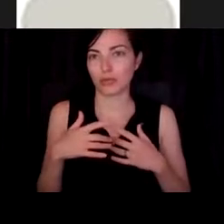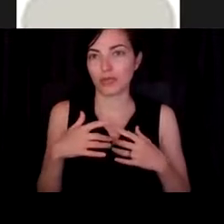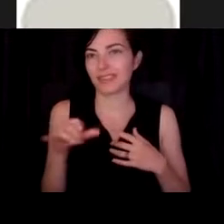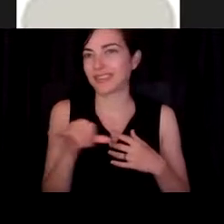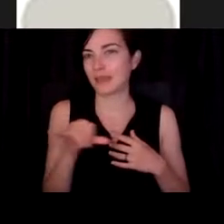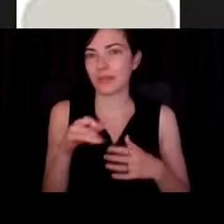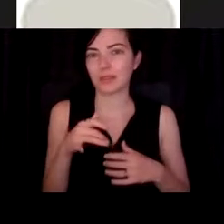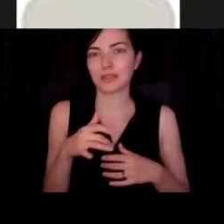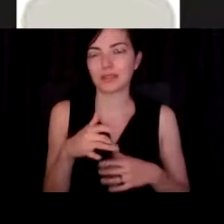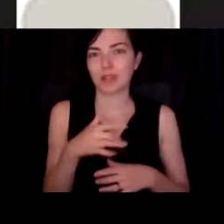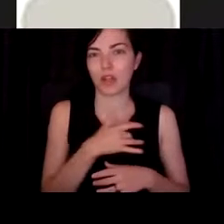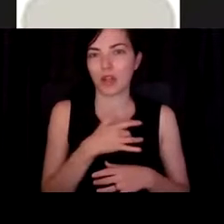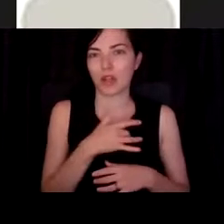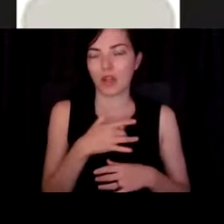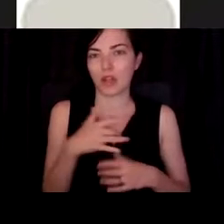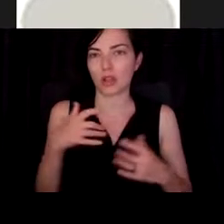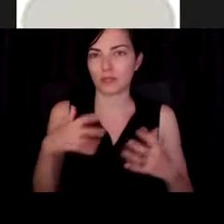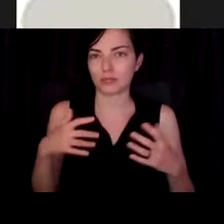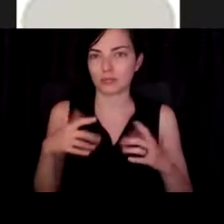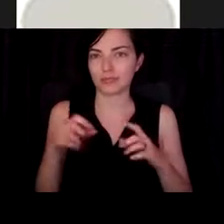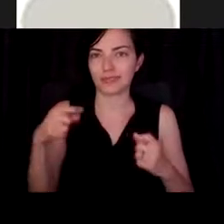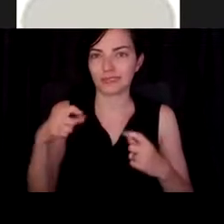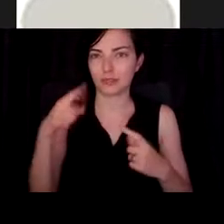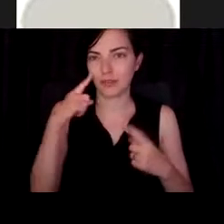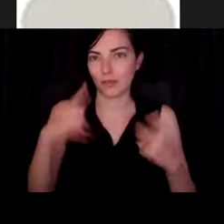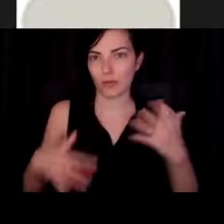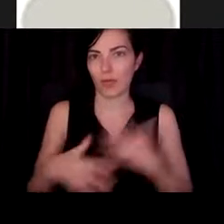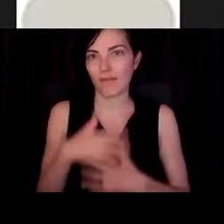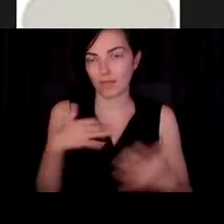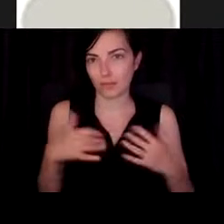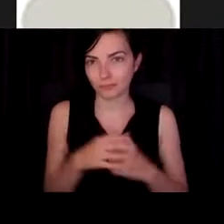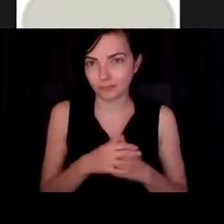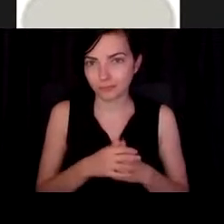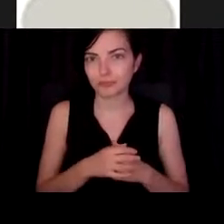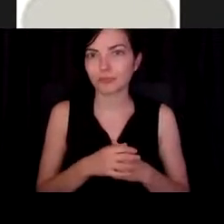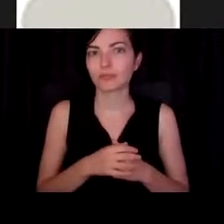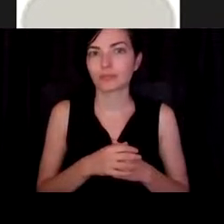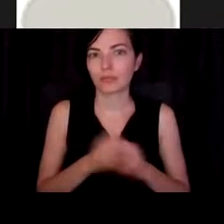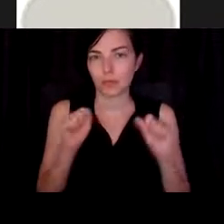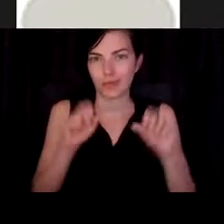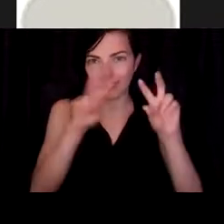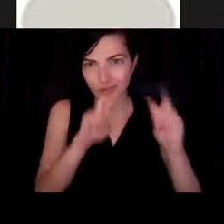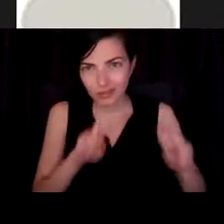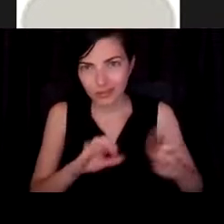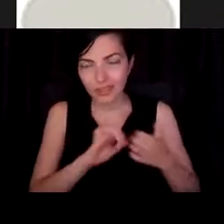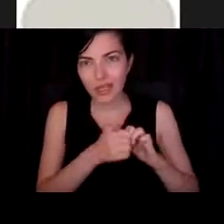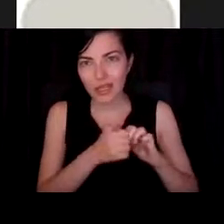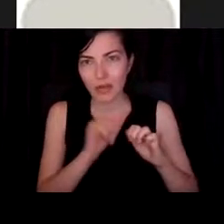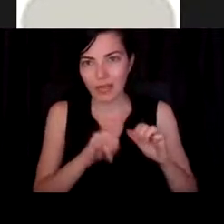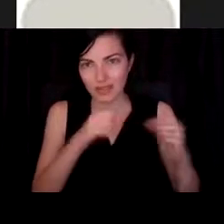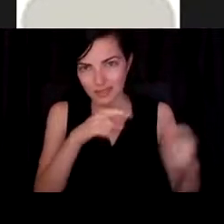And then we can analyze, um, how that mechanical signals propagated through